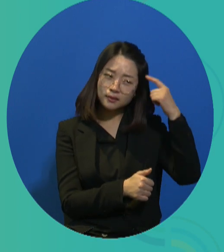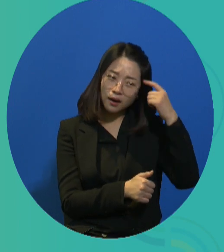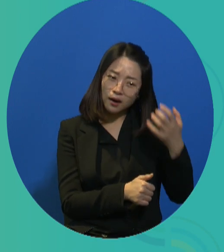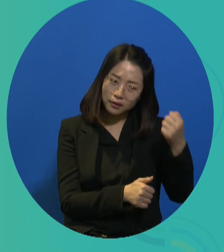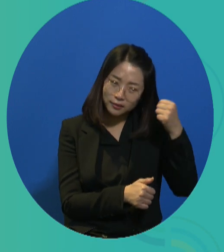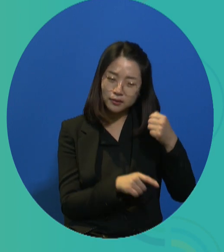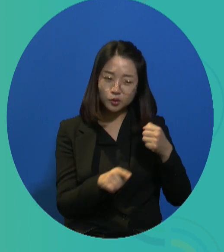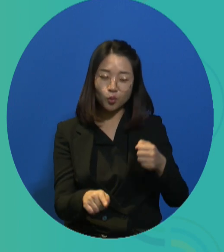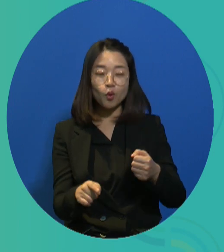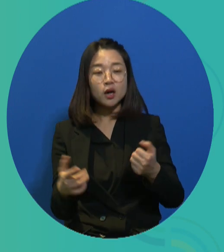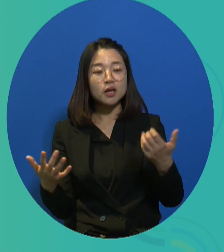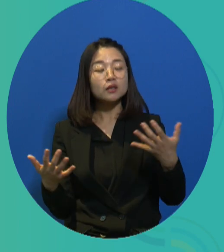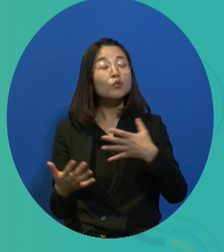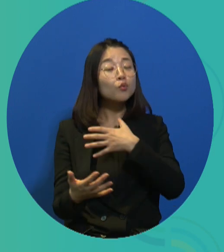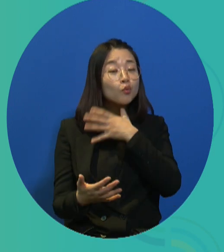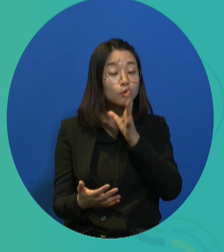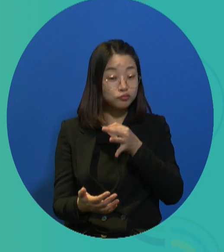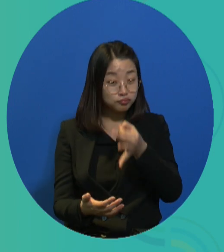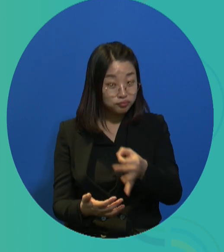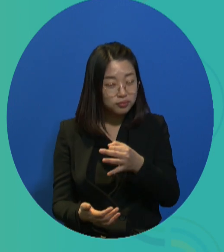should be seen as social security.